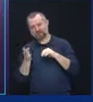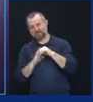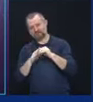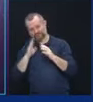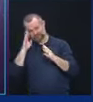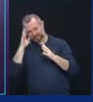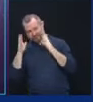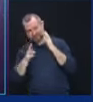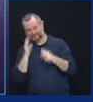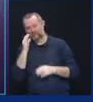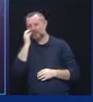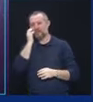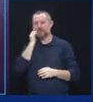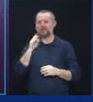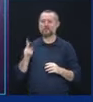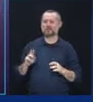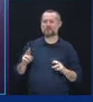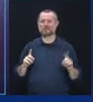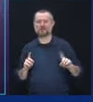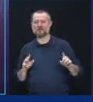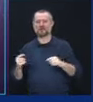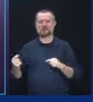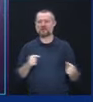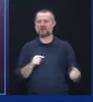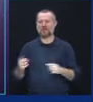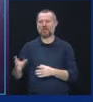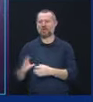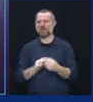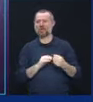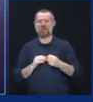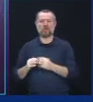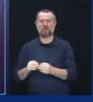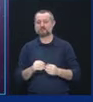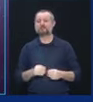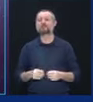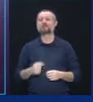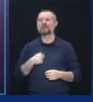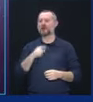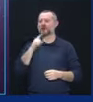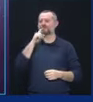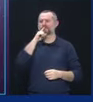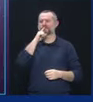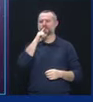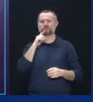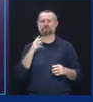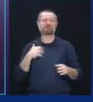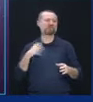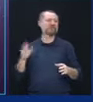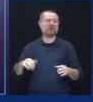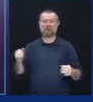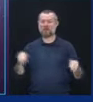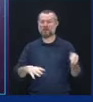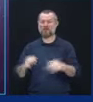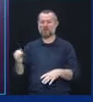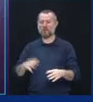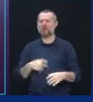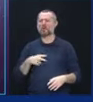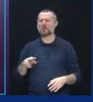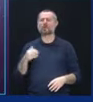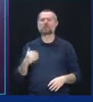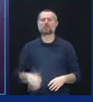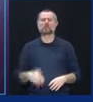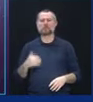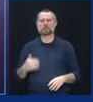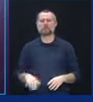and rumors fill the void. And you can't allow inaccurate information